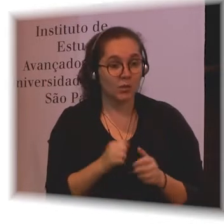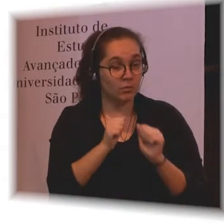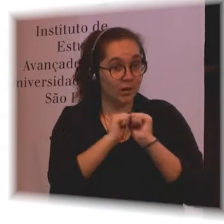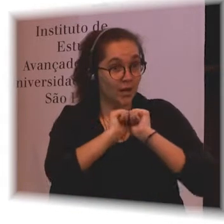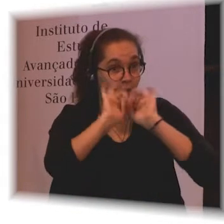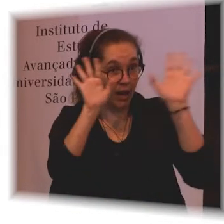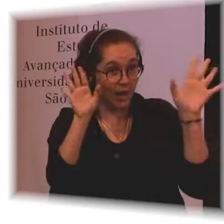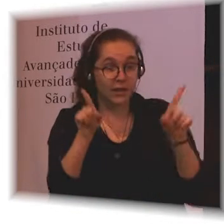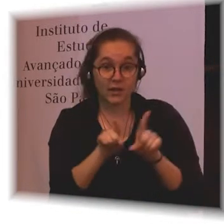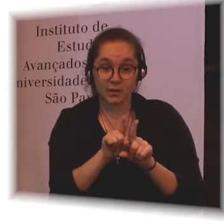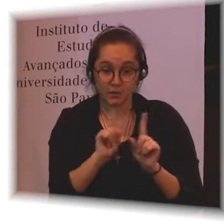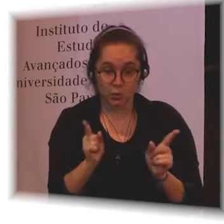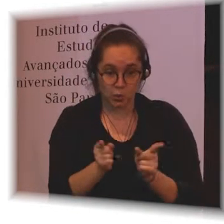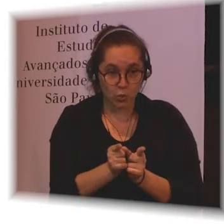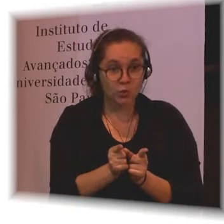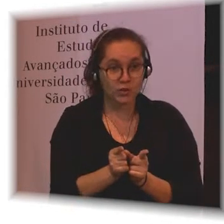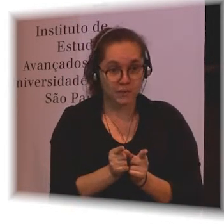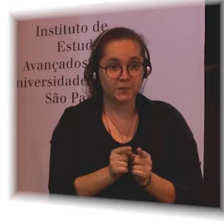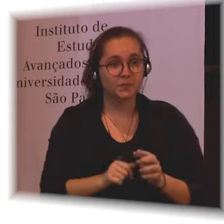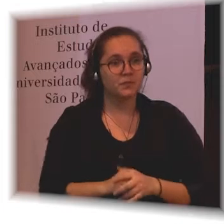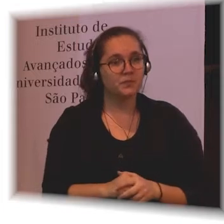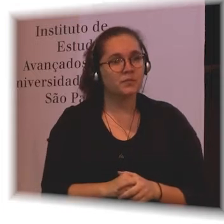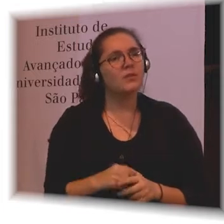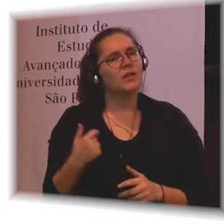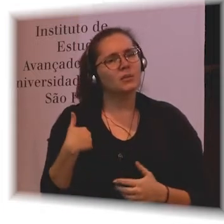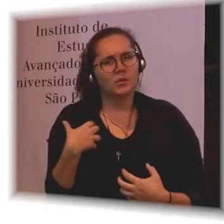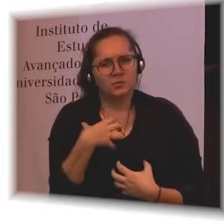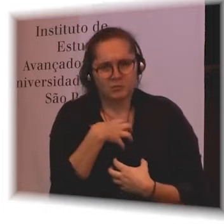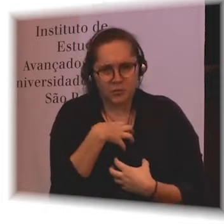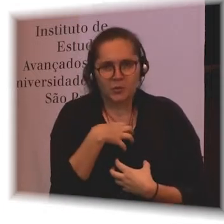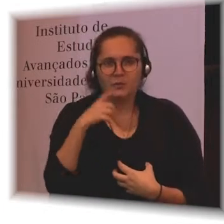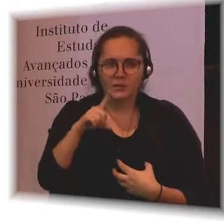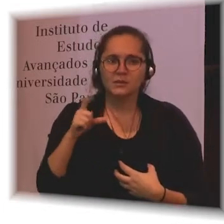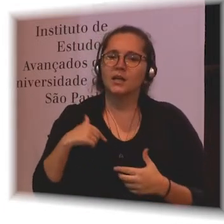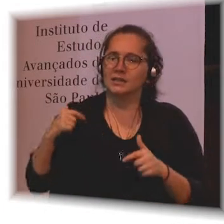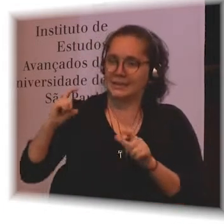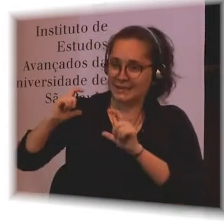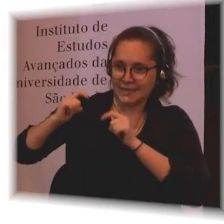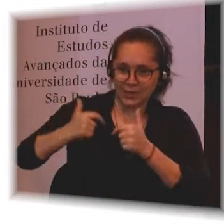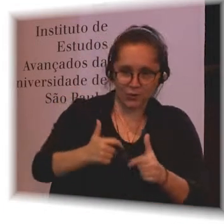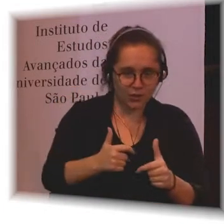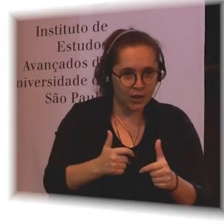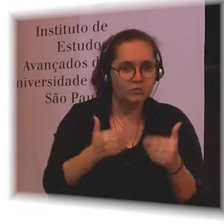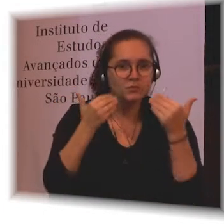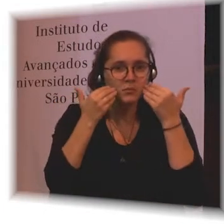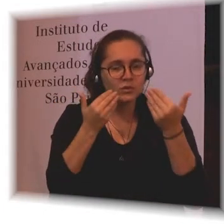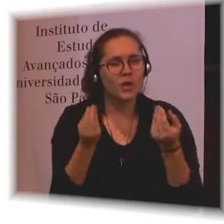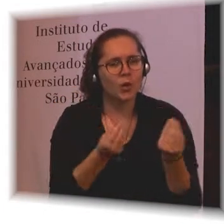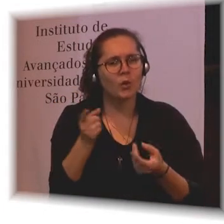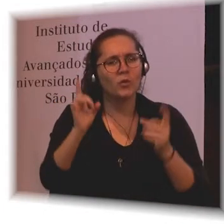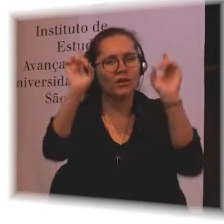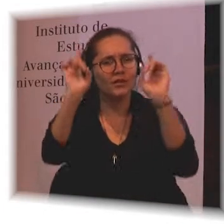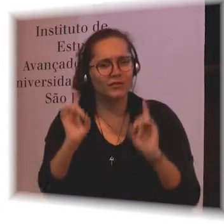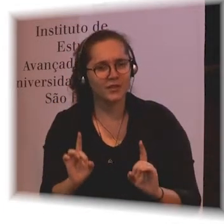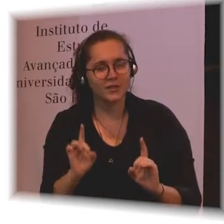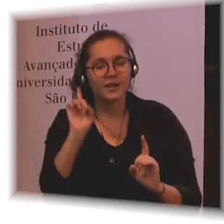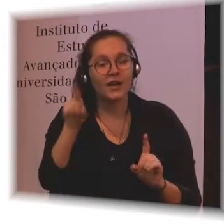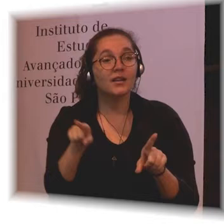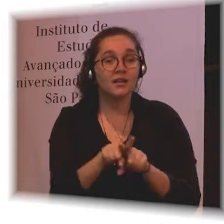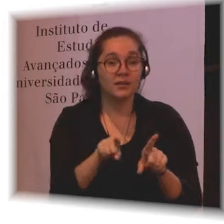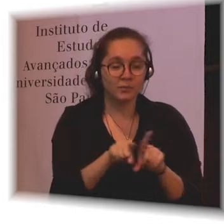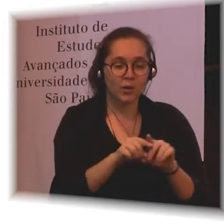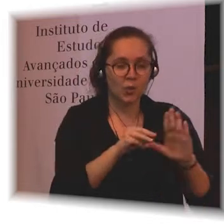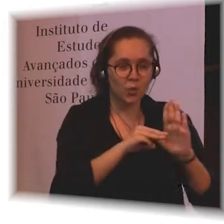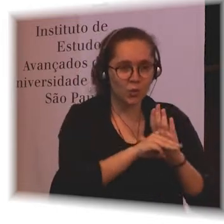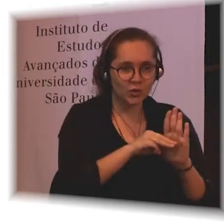So one of the traditional ways of thinking about disability has been as a charity model. There is this person and there